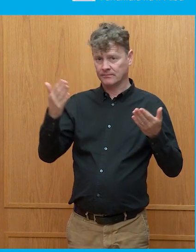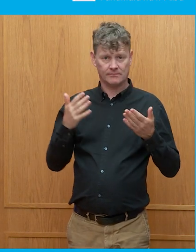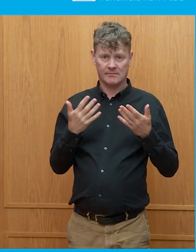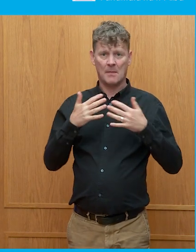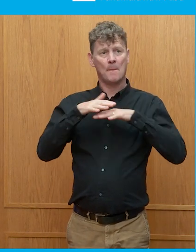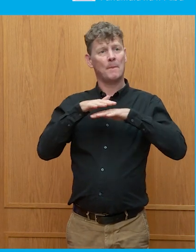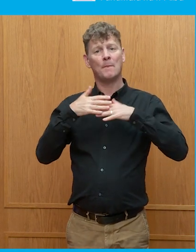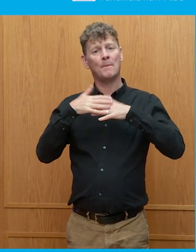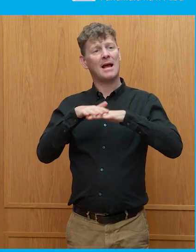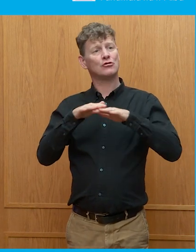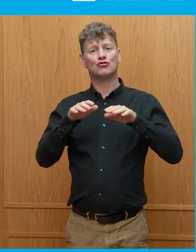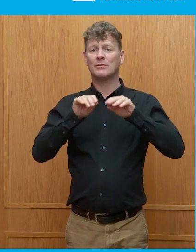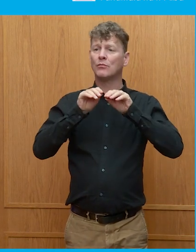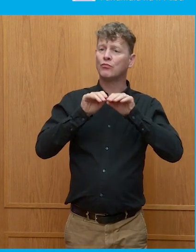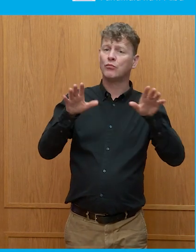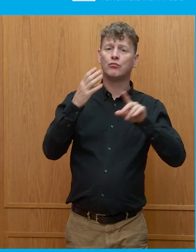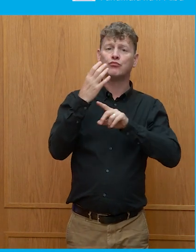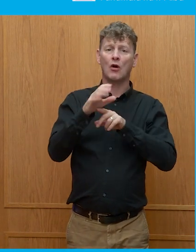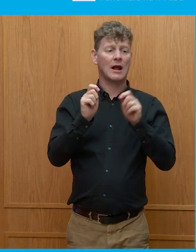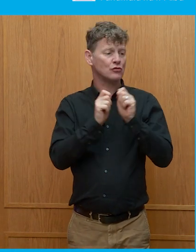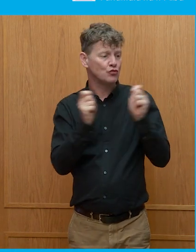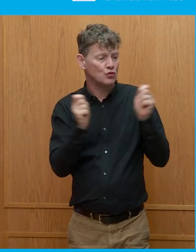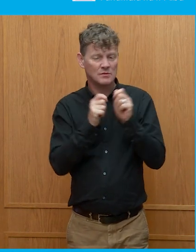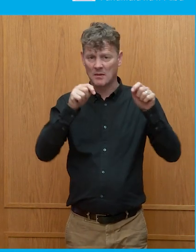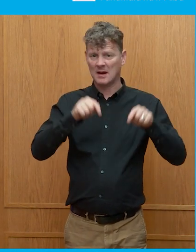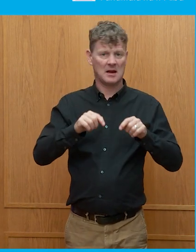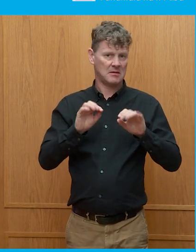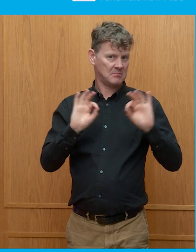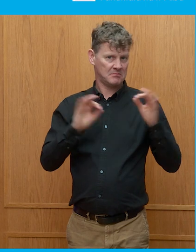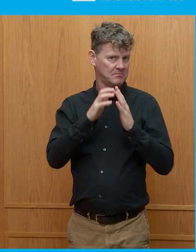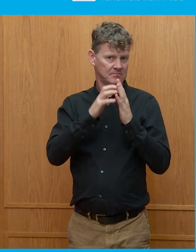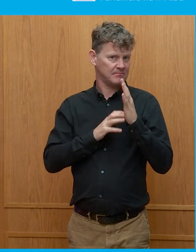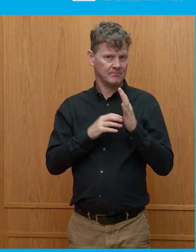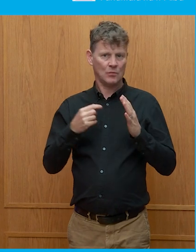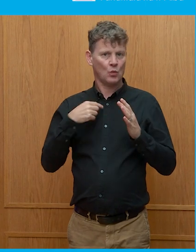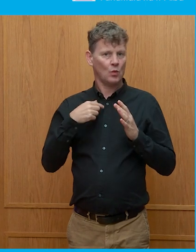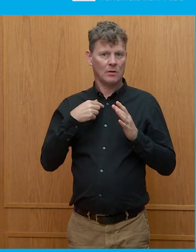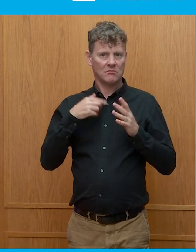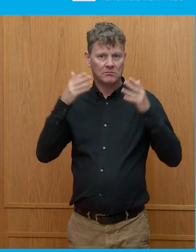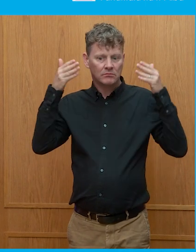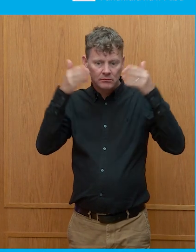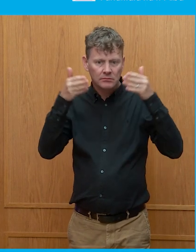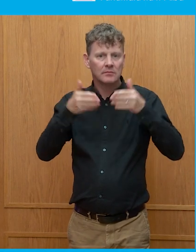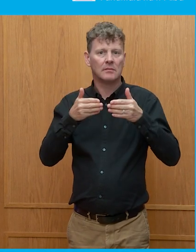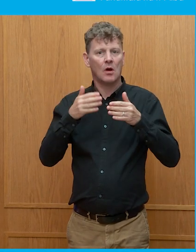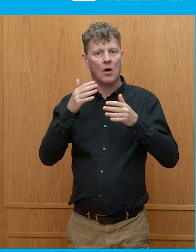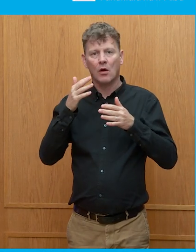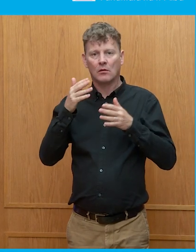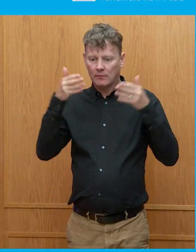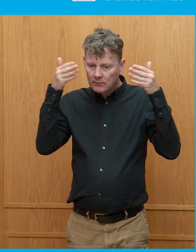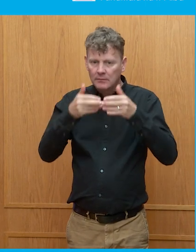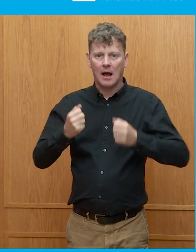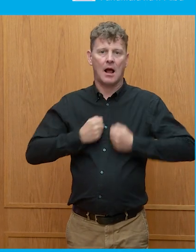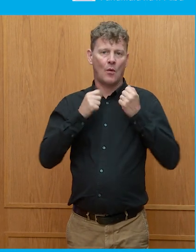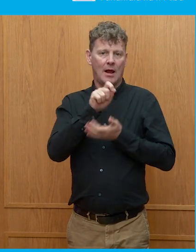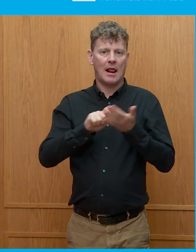mainstream kind of broadcast news or in newspapers. We're totally, we've been fixated all year with our own election, and